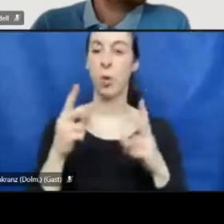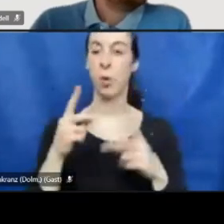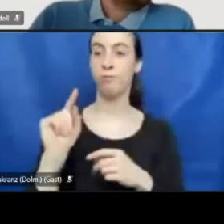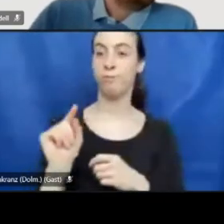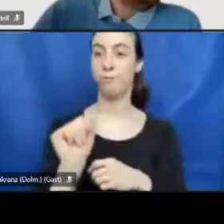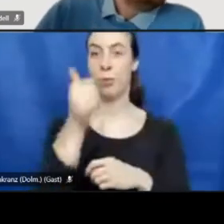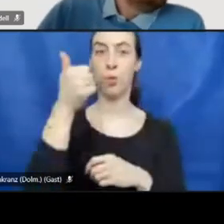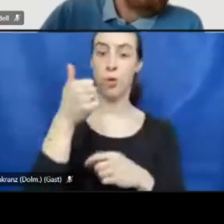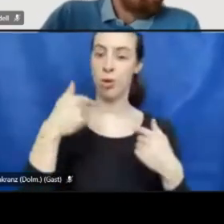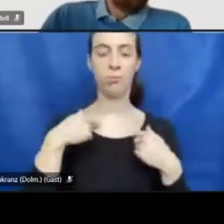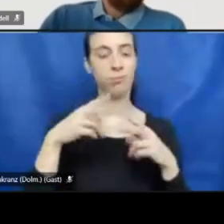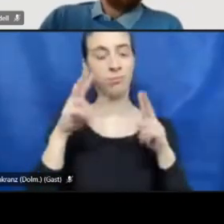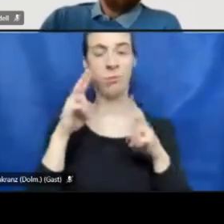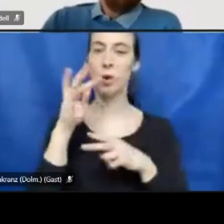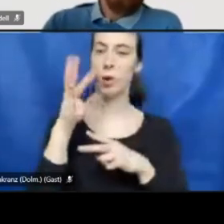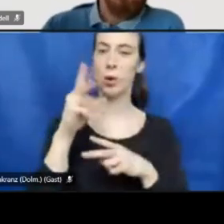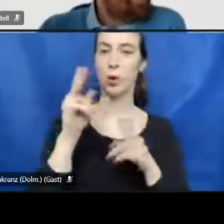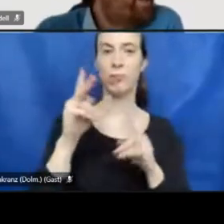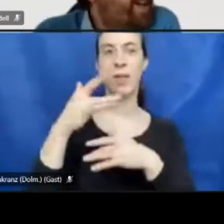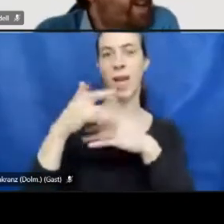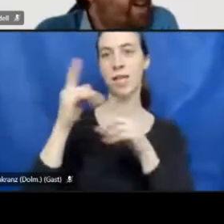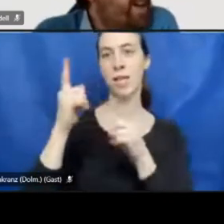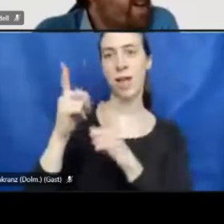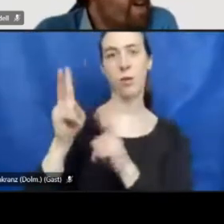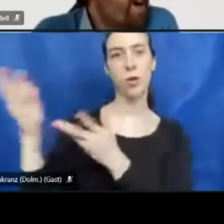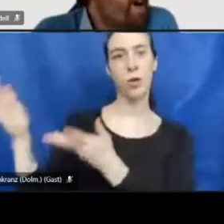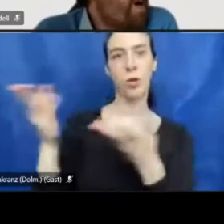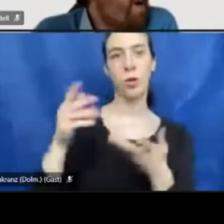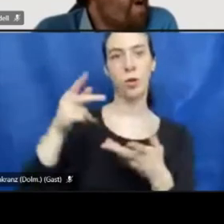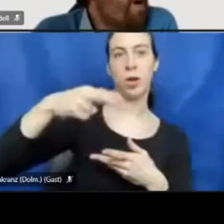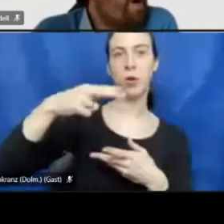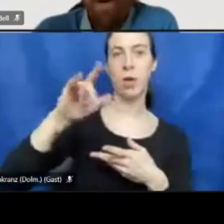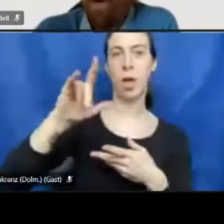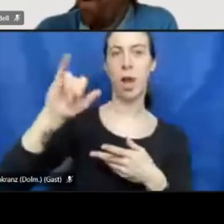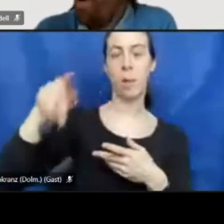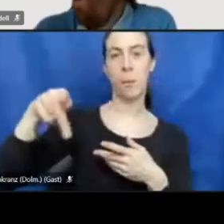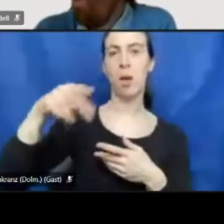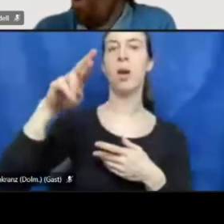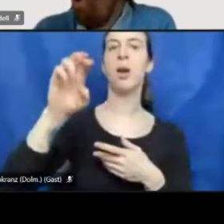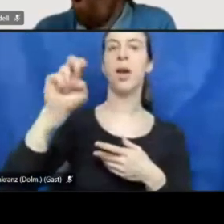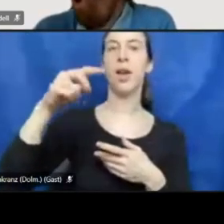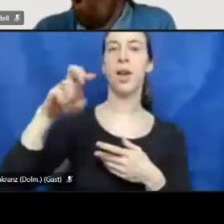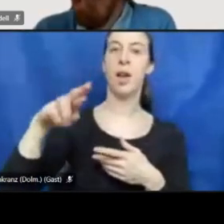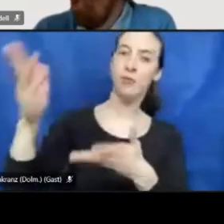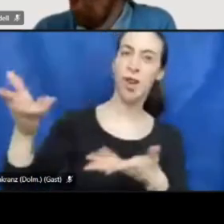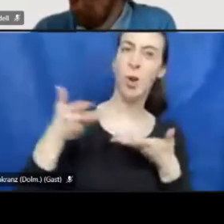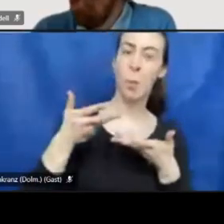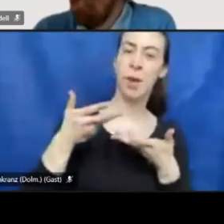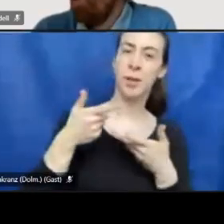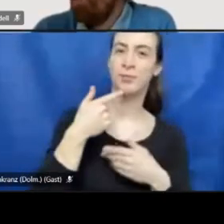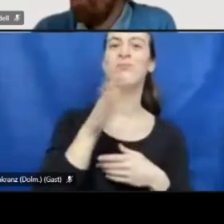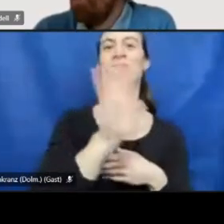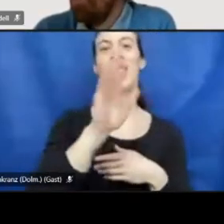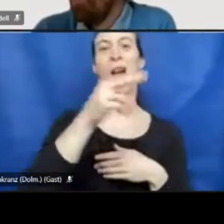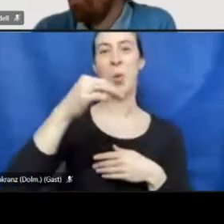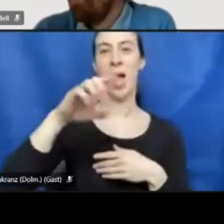for me to introduce my guest to you, Philipp Renger. Welcome, Philipp. Hello, Helga